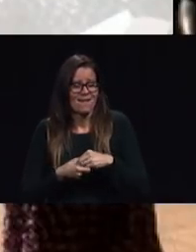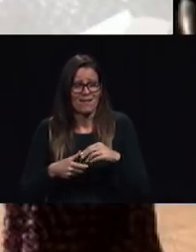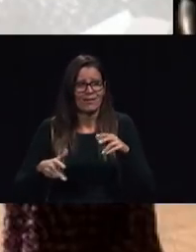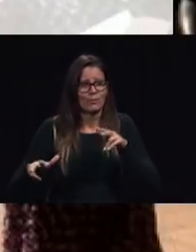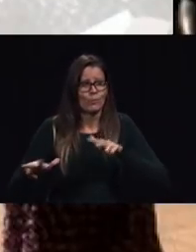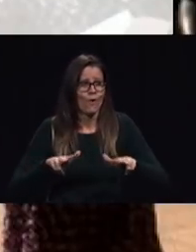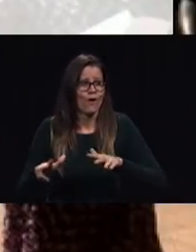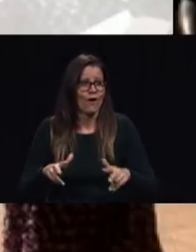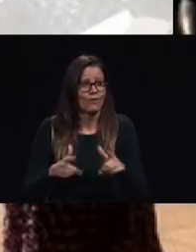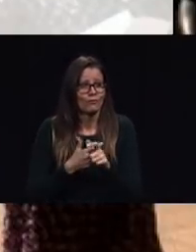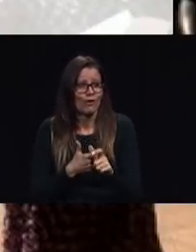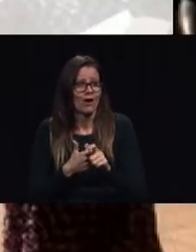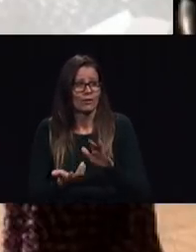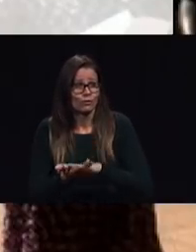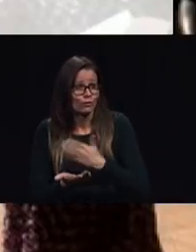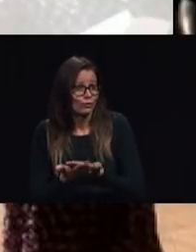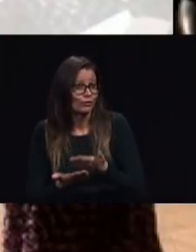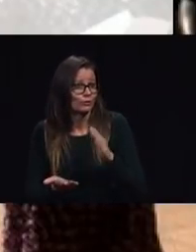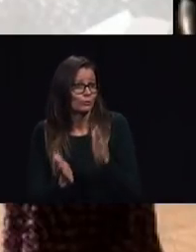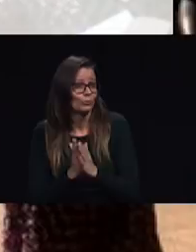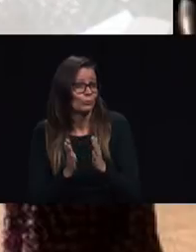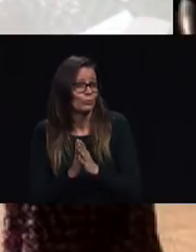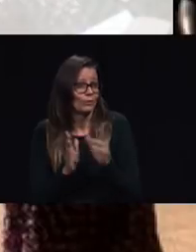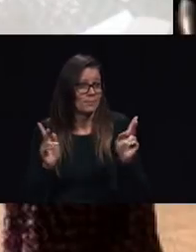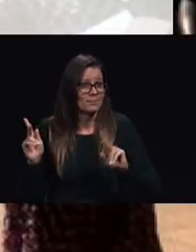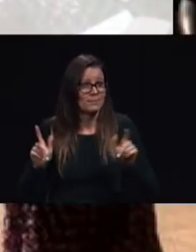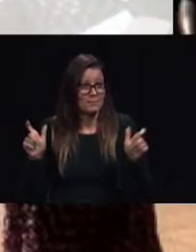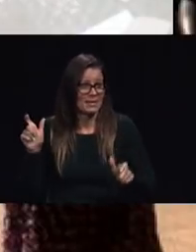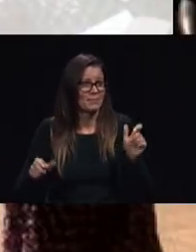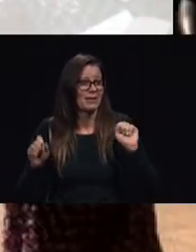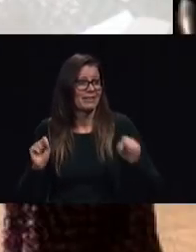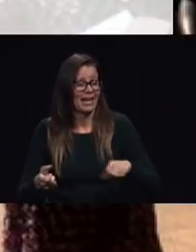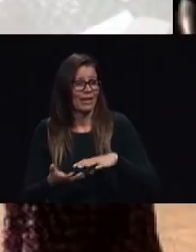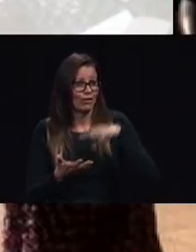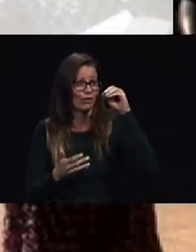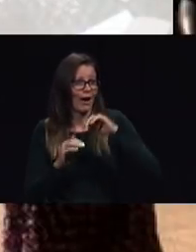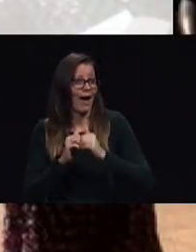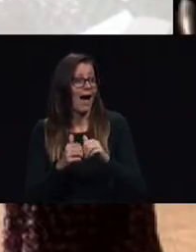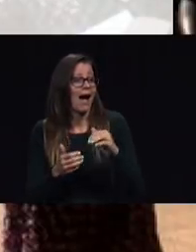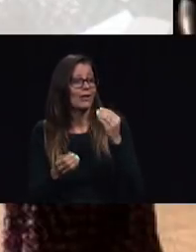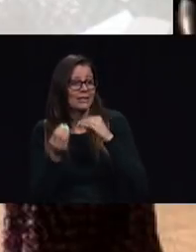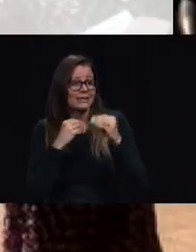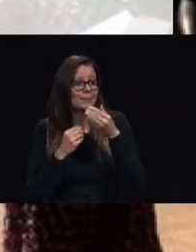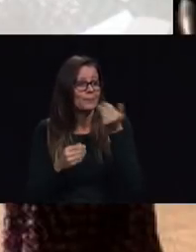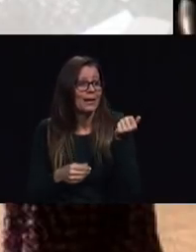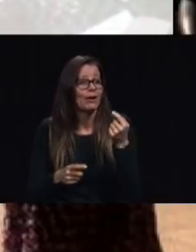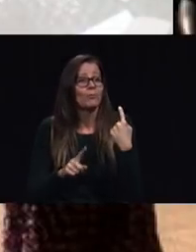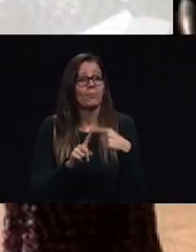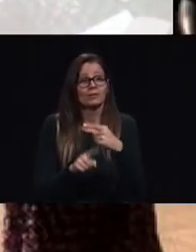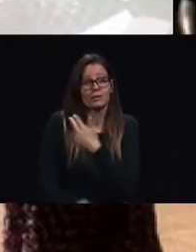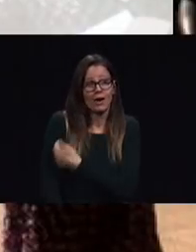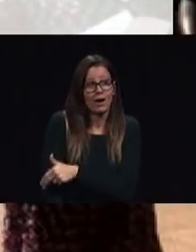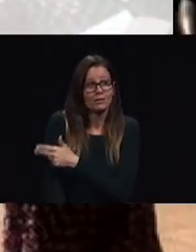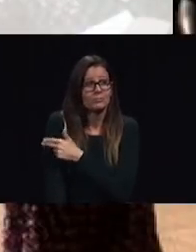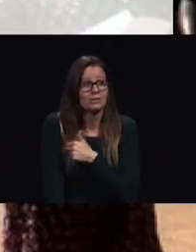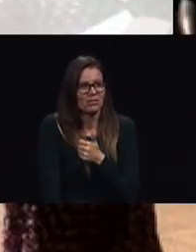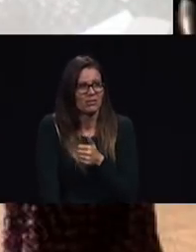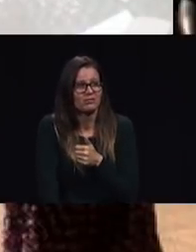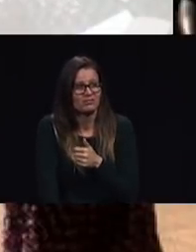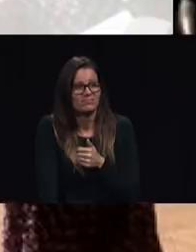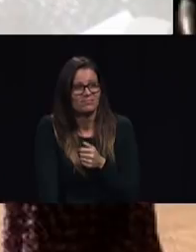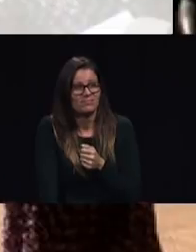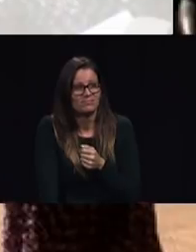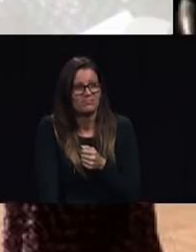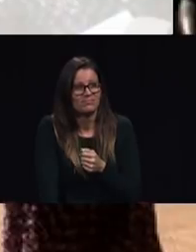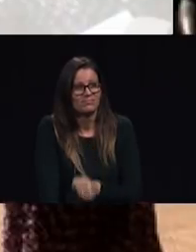people can learn to eat better hospitals we have the privilege of rendering and this is a conservative estimate